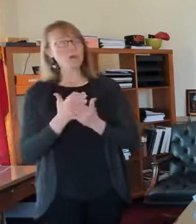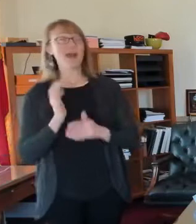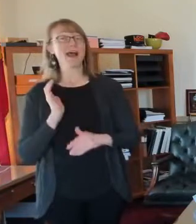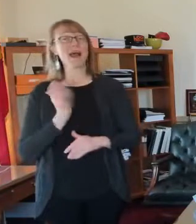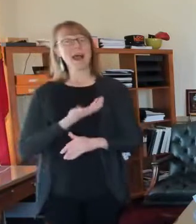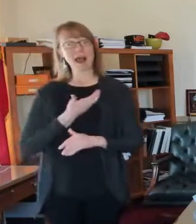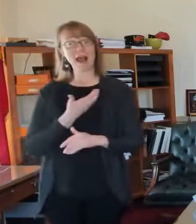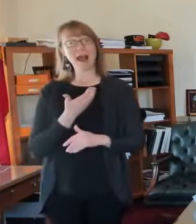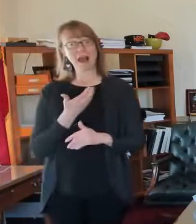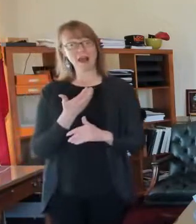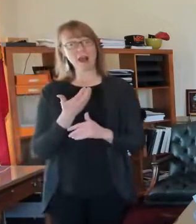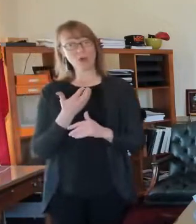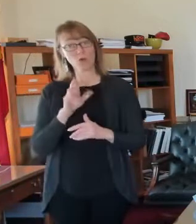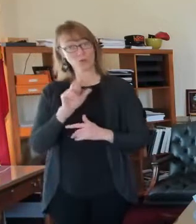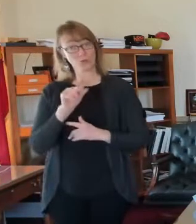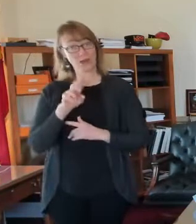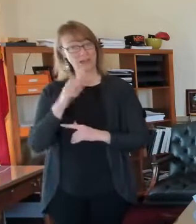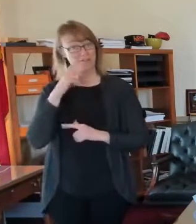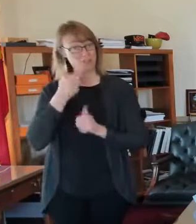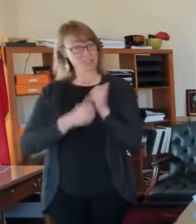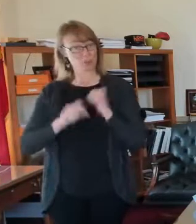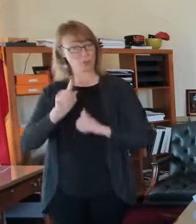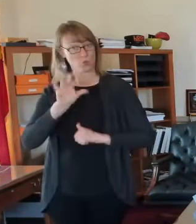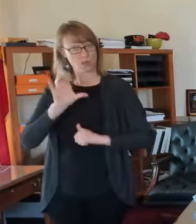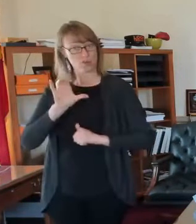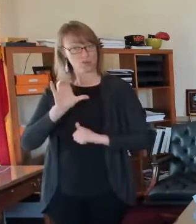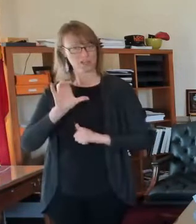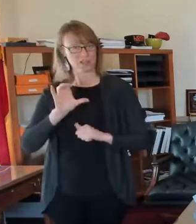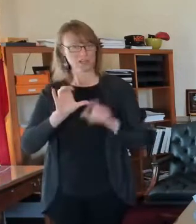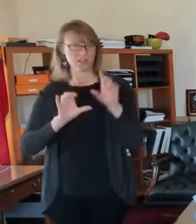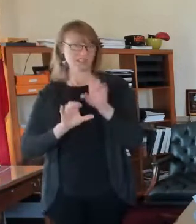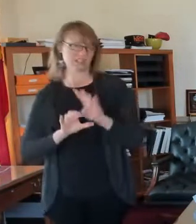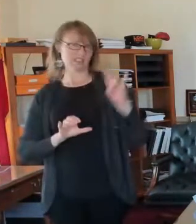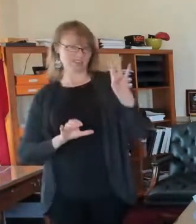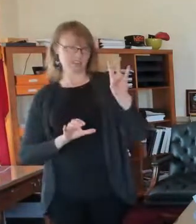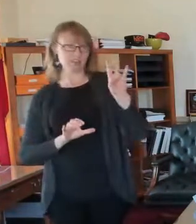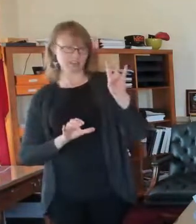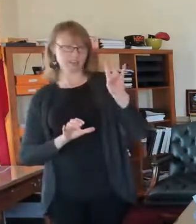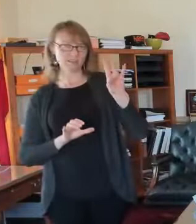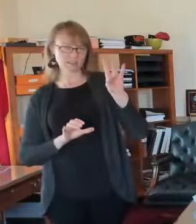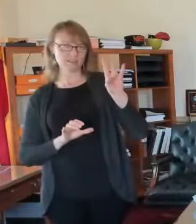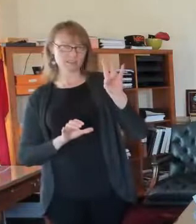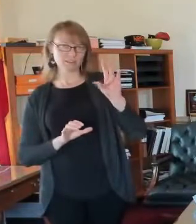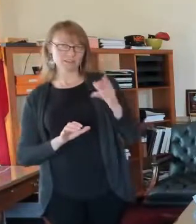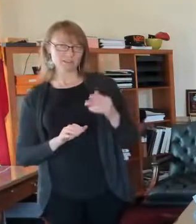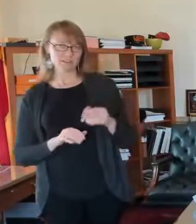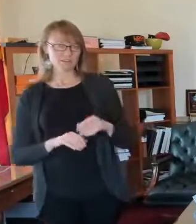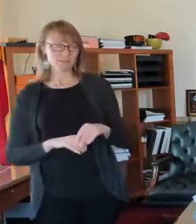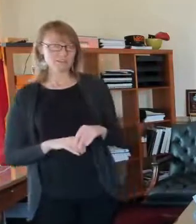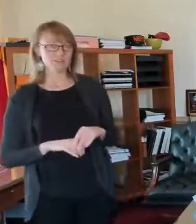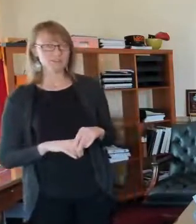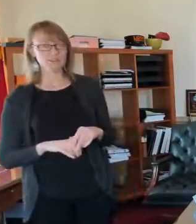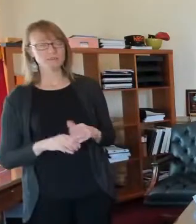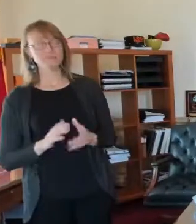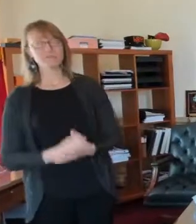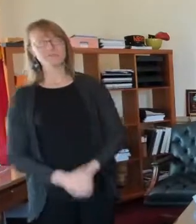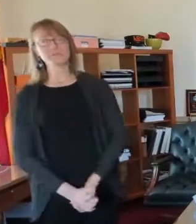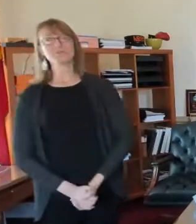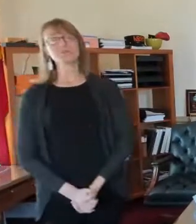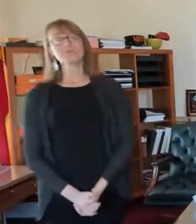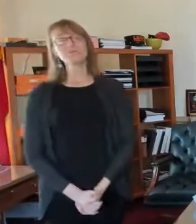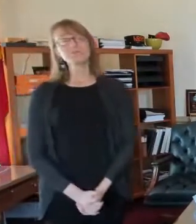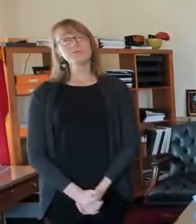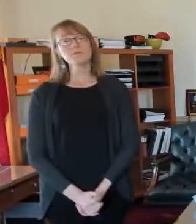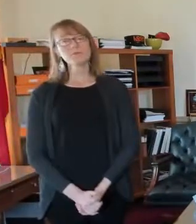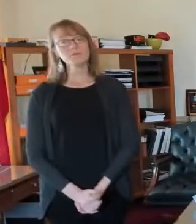people of seven people per 100, just, just over seven per 100. And, you know,